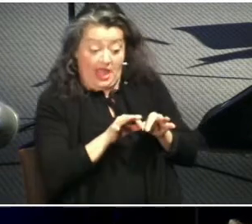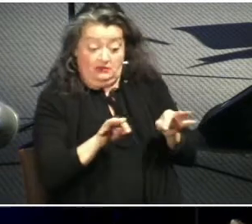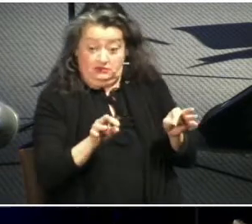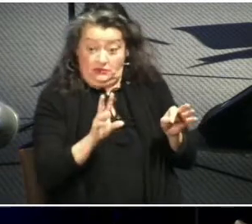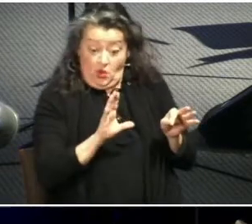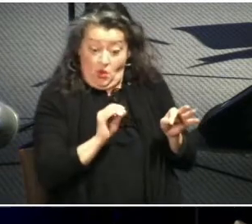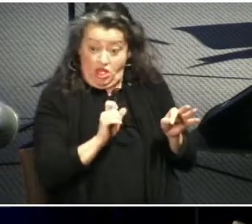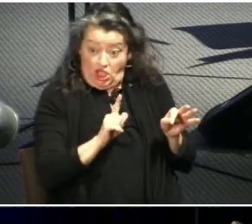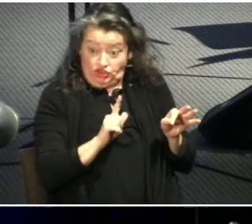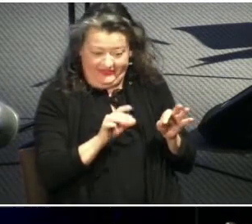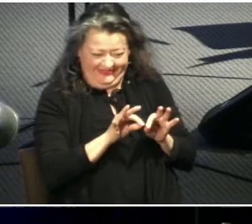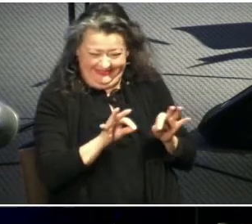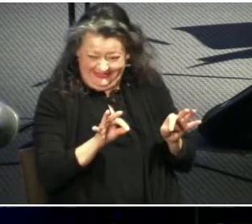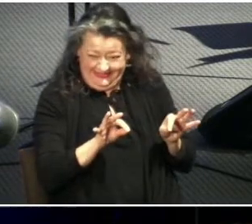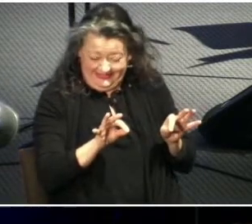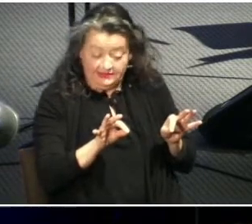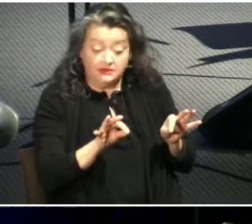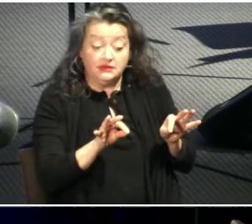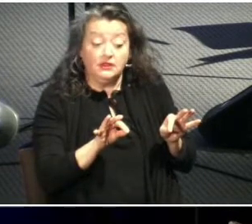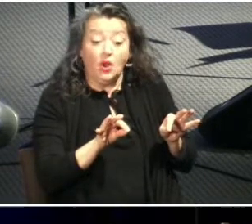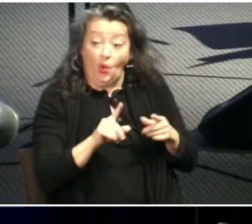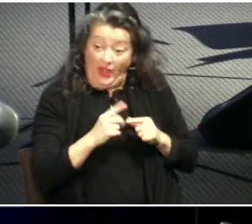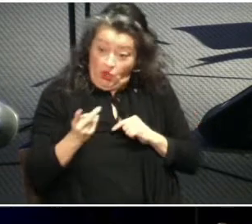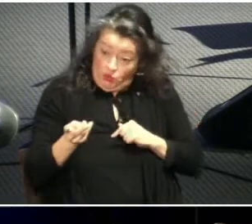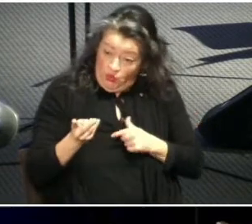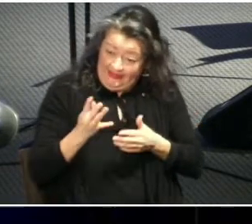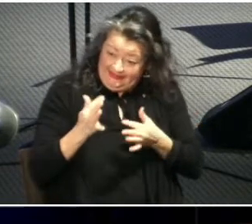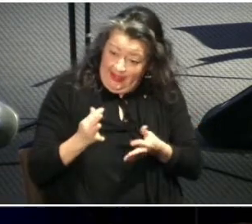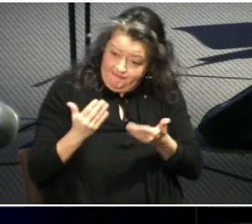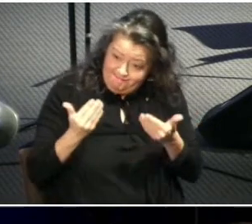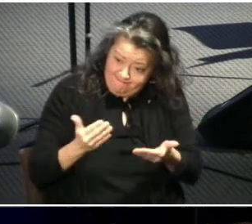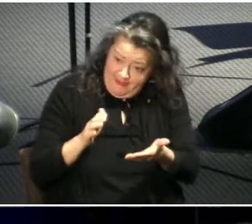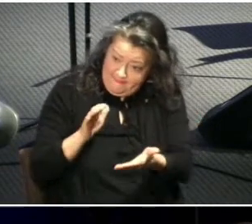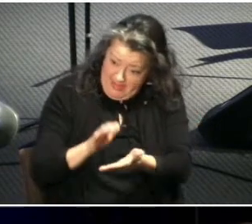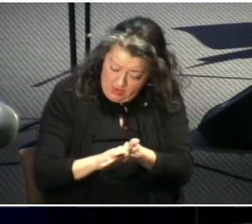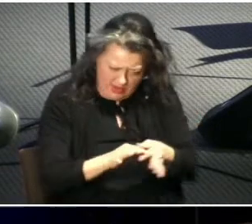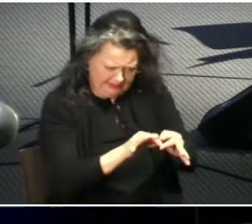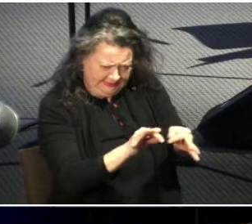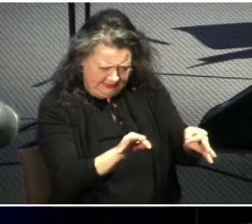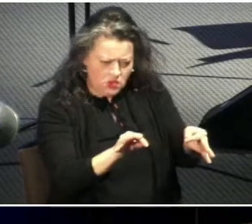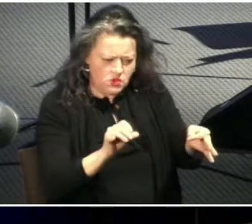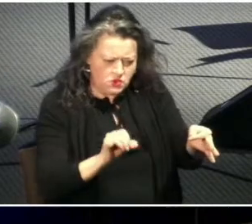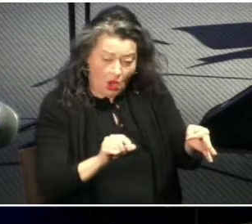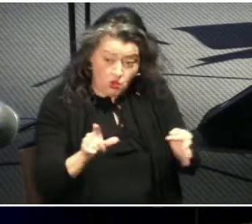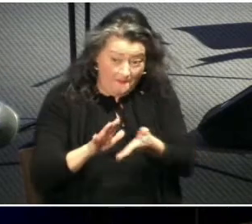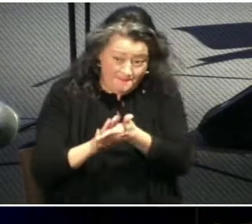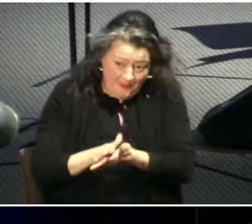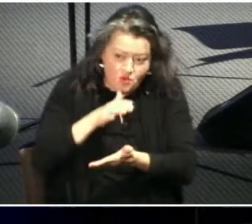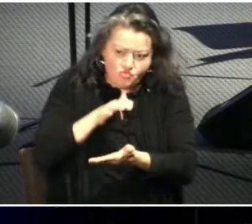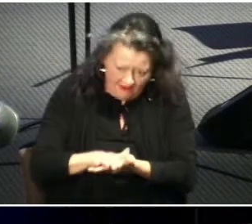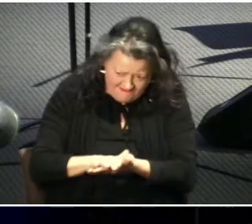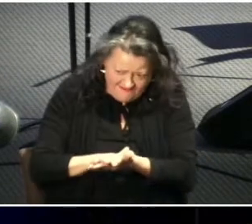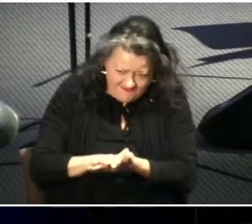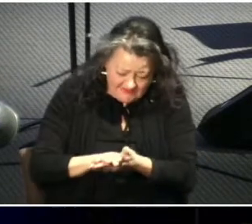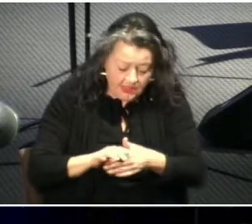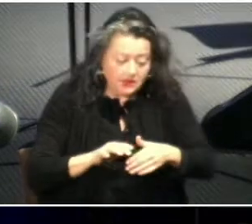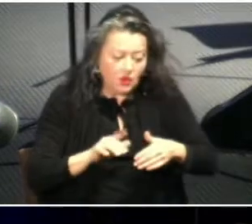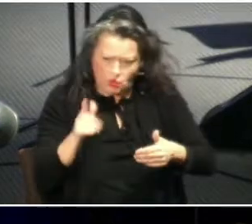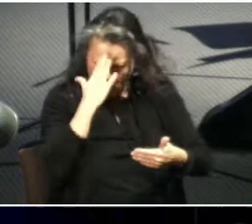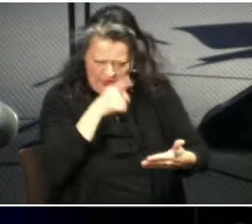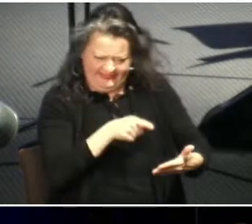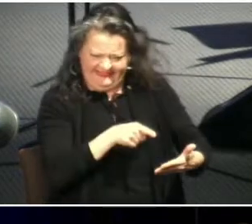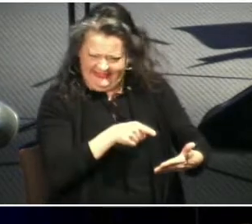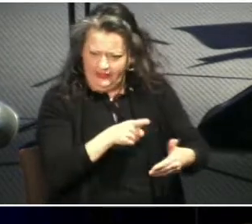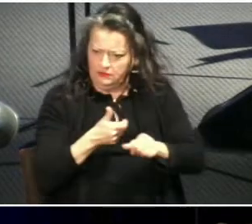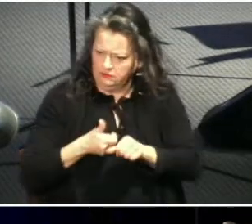-cultural so when you guys decided to go ahead with marriage you knew you'd be taking on this role of wife and would you share some of what you